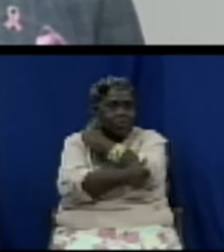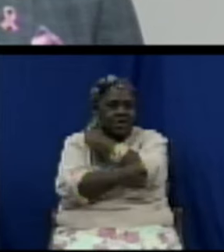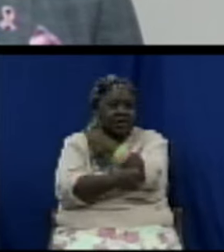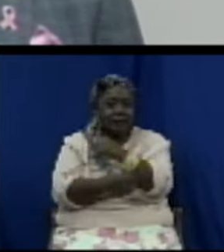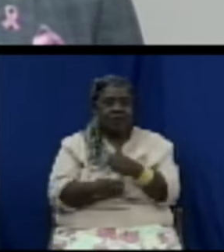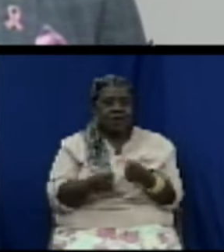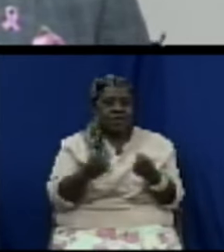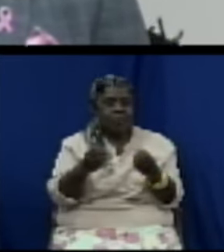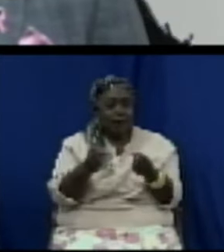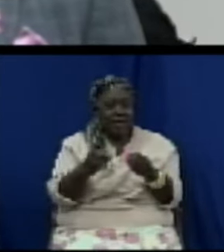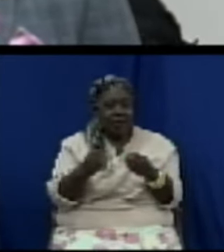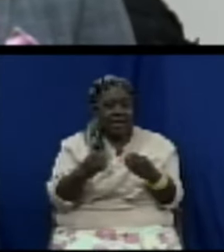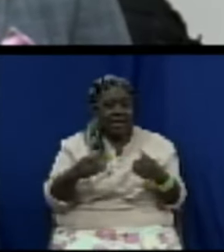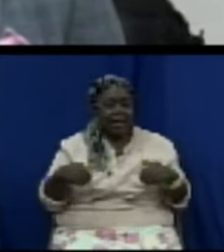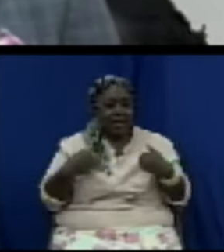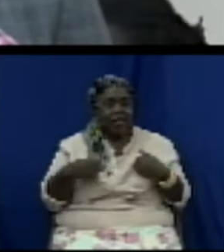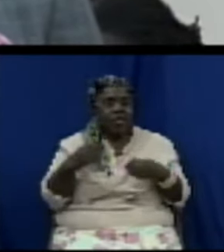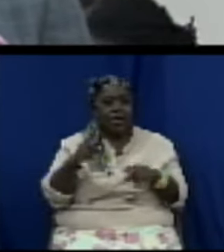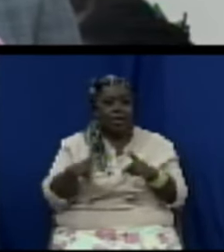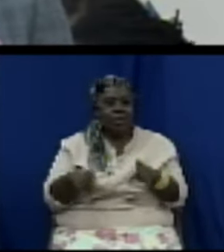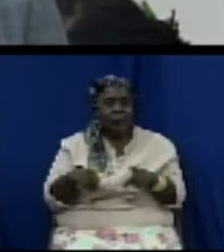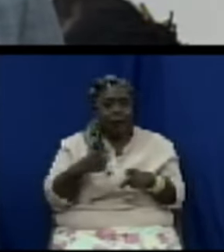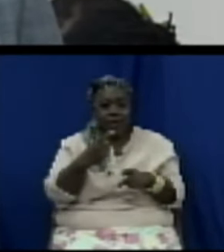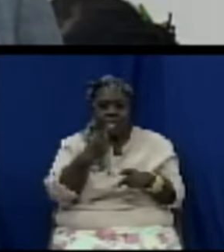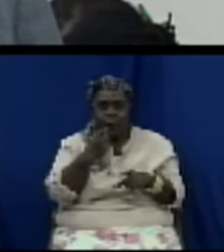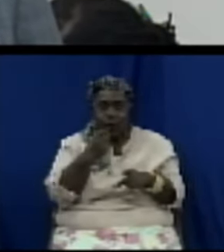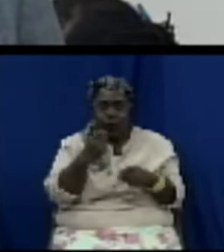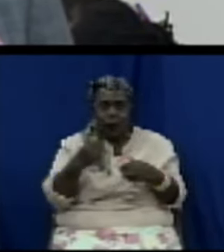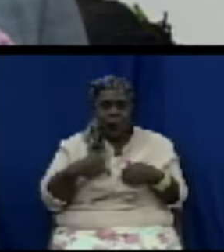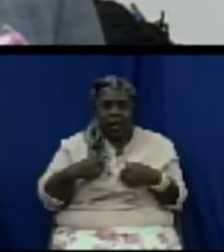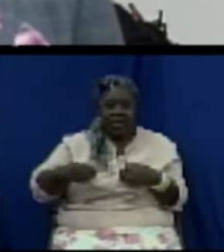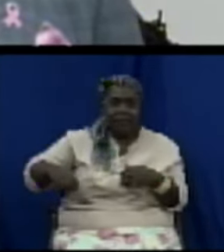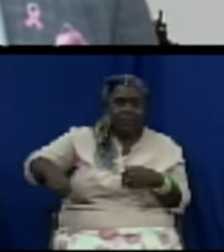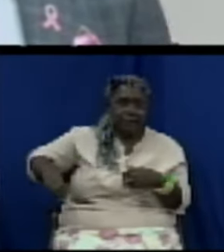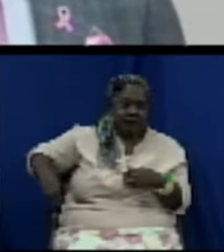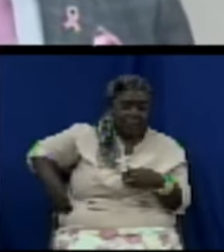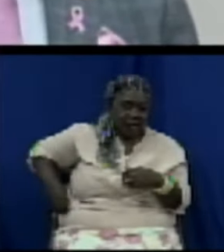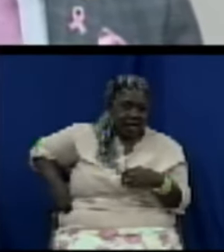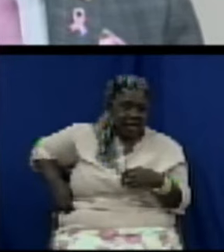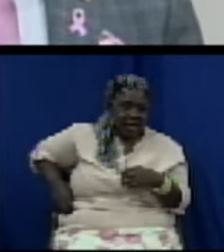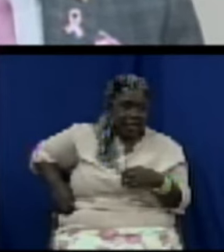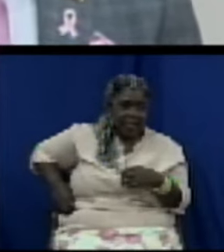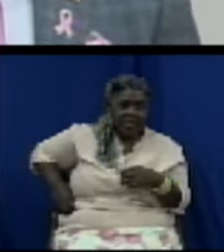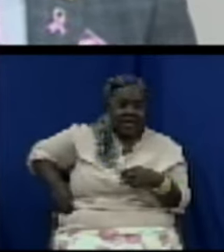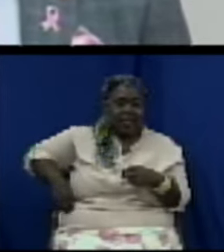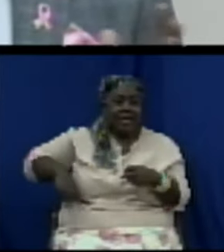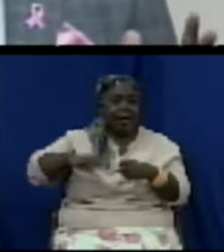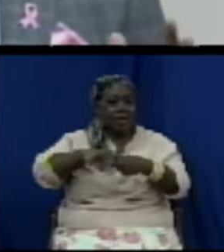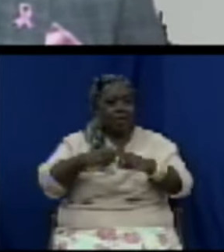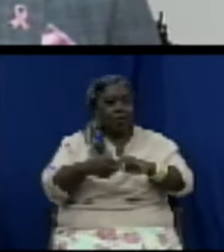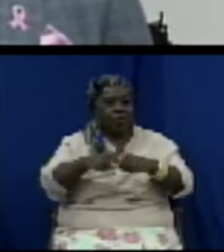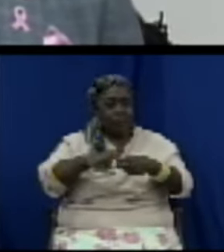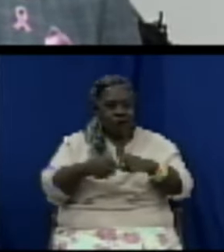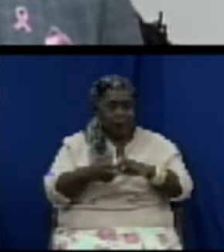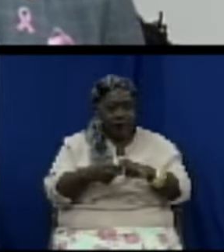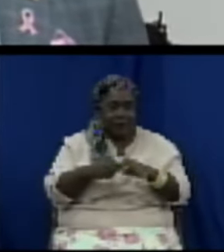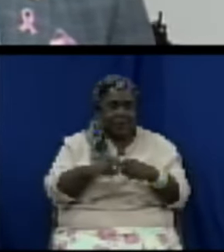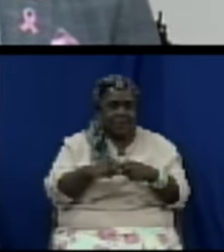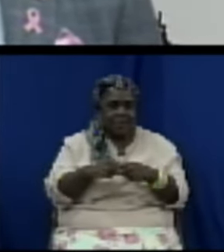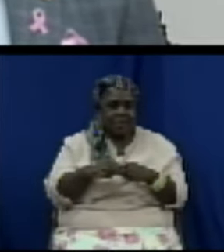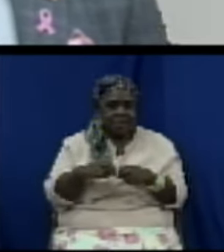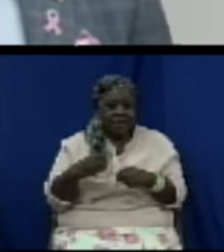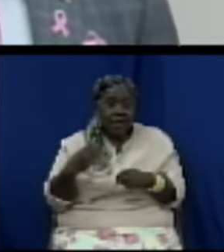young people, Madam Speaker, who have end-stage renal disease, which means that they are on dialysis. We know what is the life